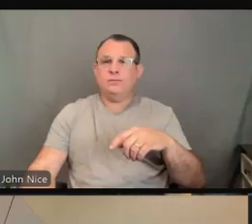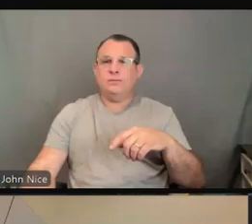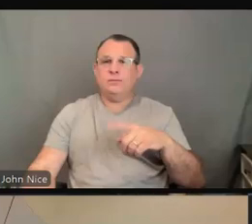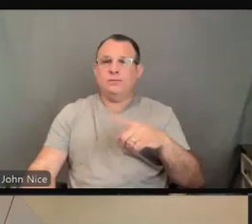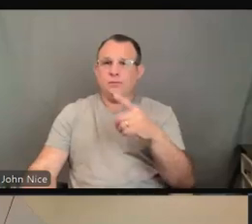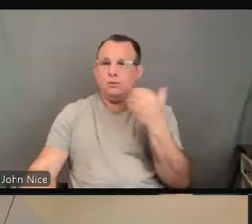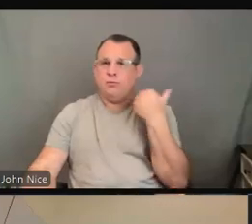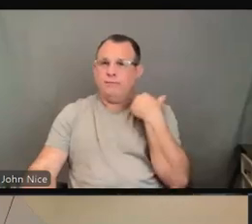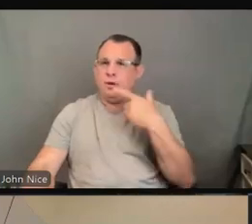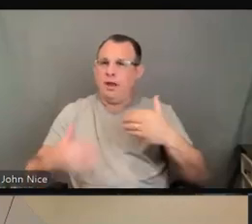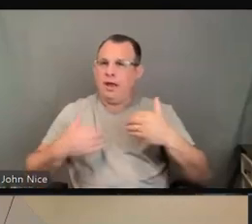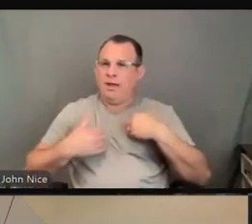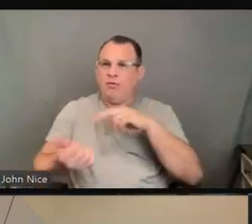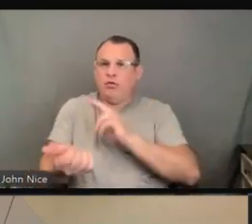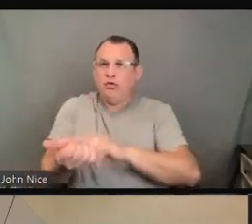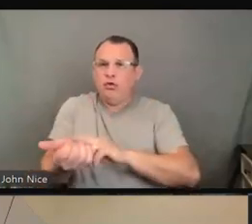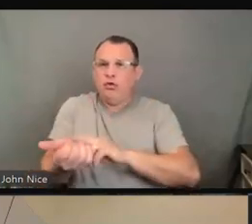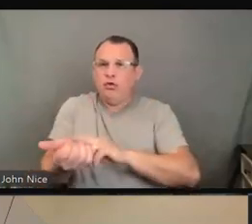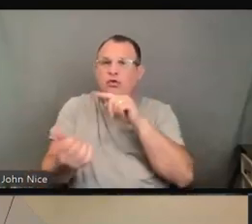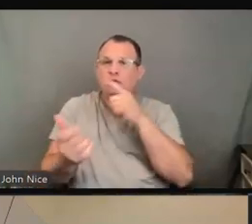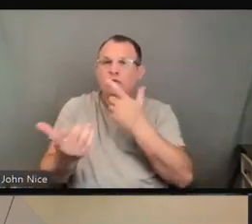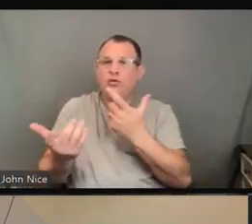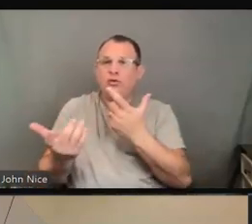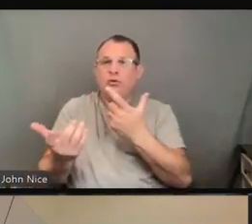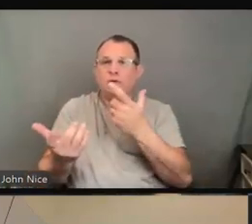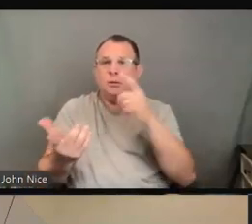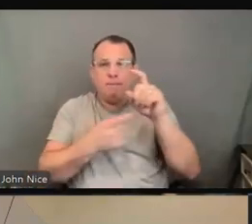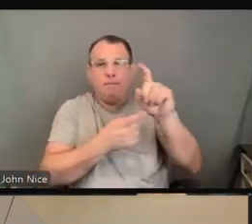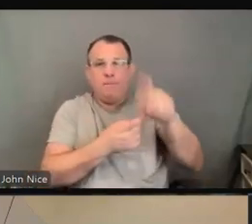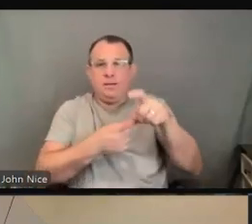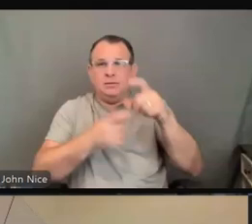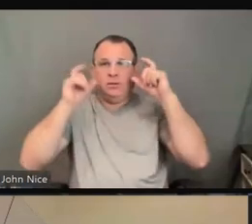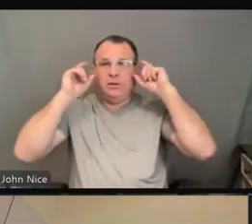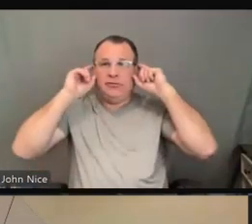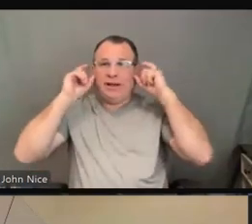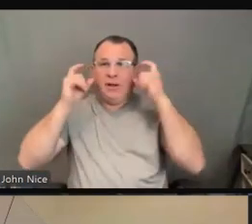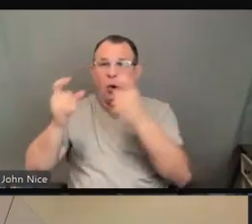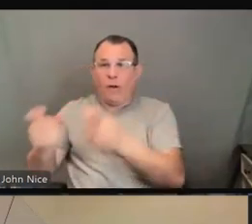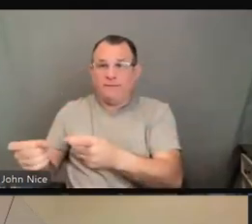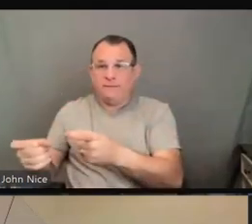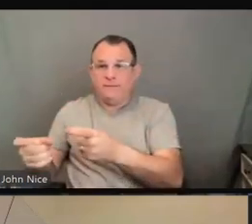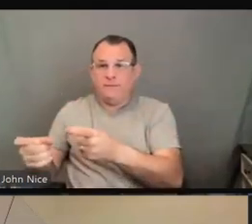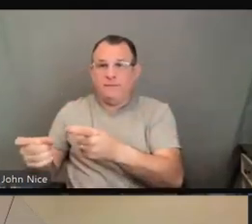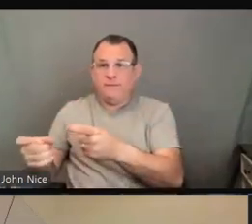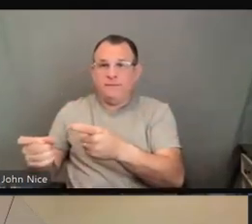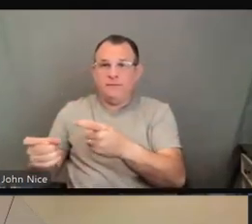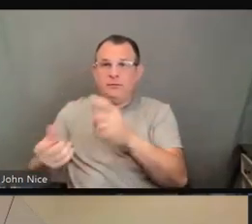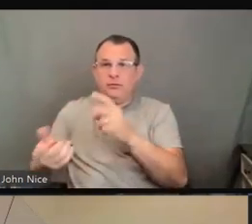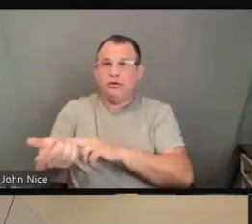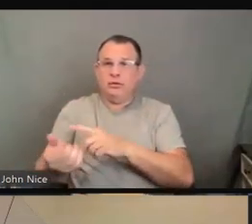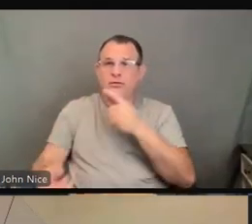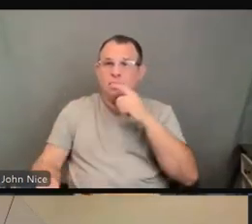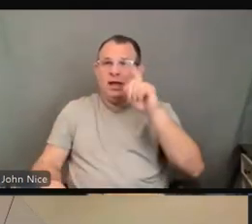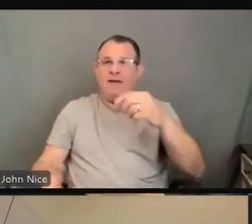surrender your hearing aids? I did. She told me that she would get yelled at if she couldn't collect them from me. And